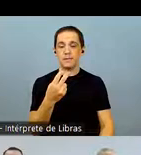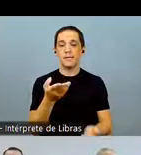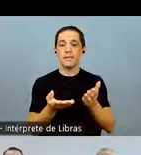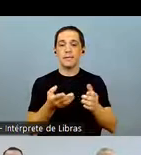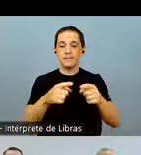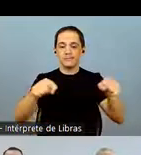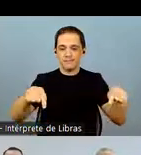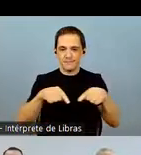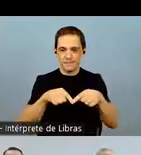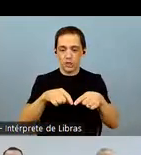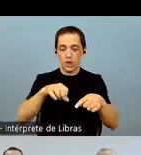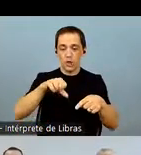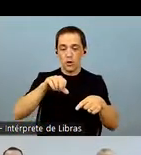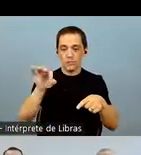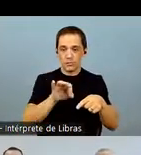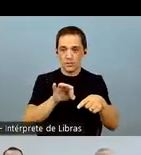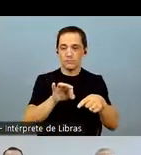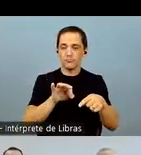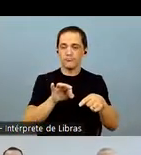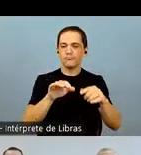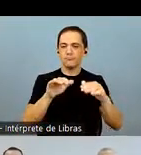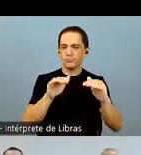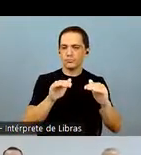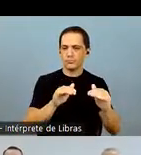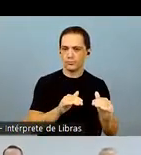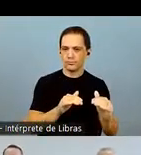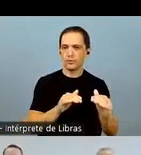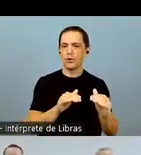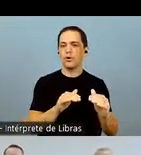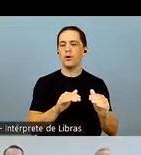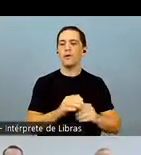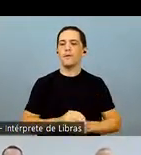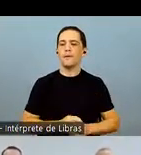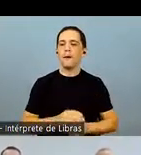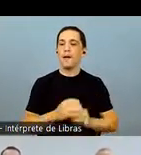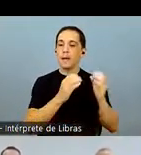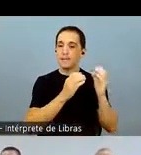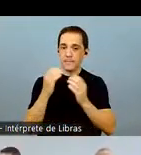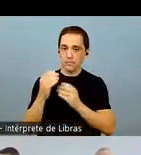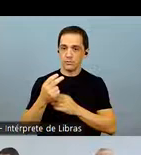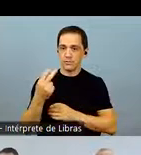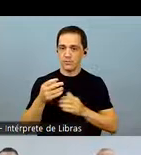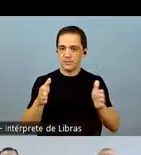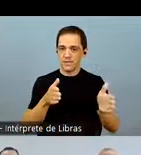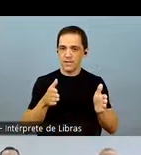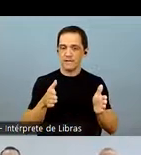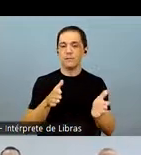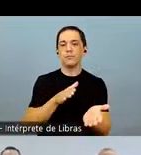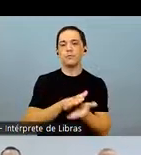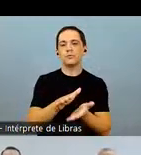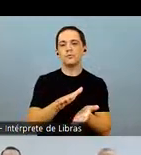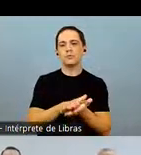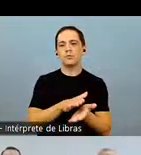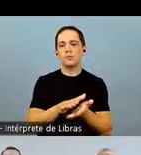hectare to 1,642 kilo, a 9% decrease in relation to budget.